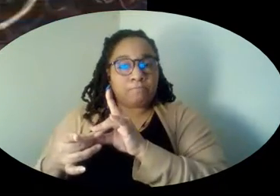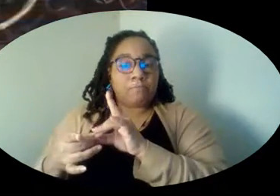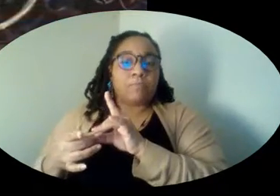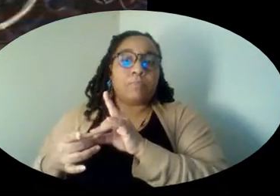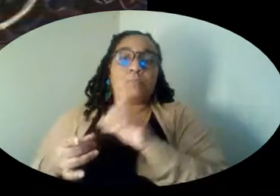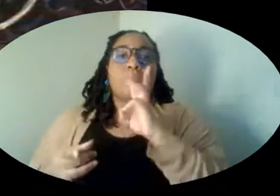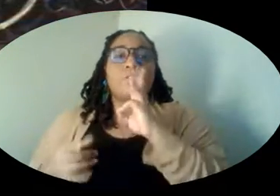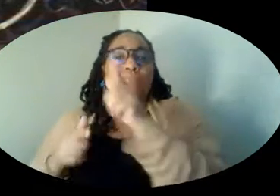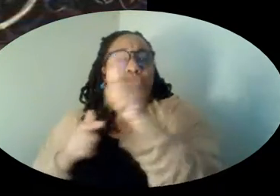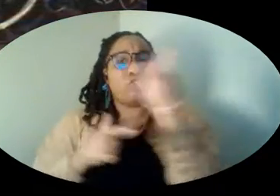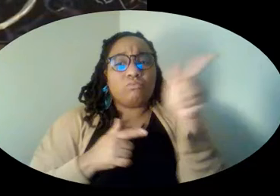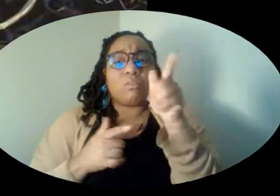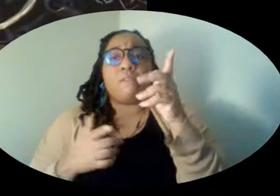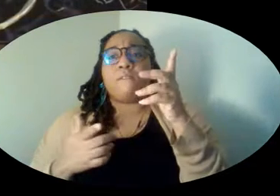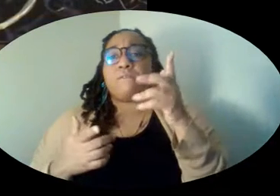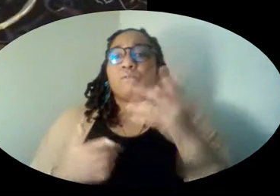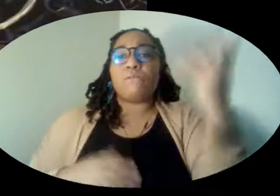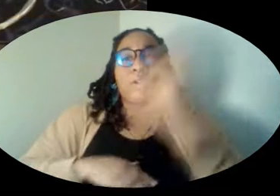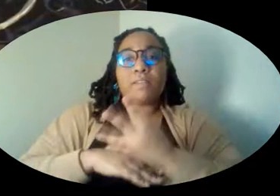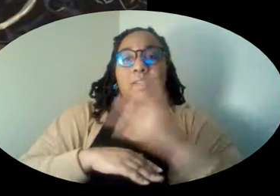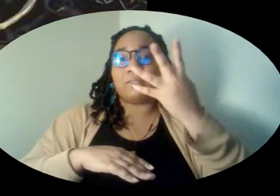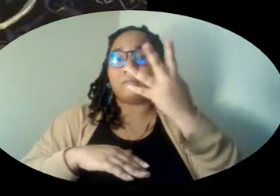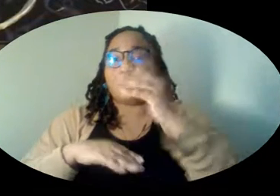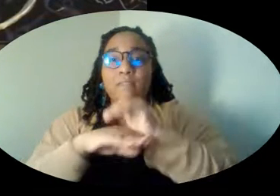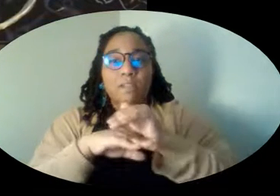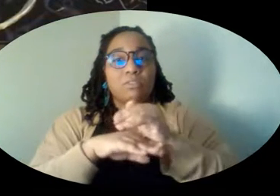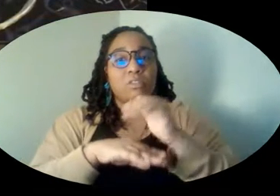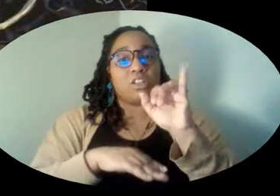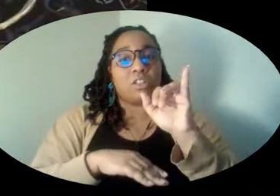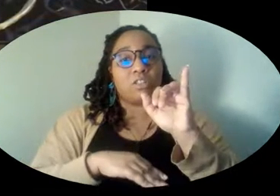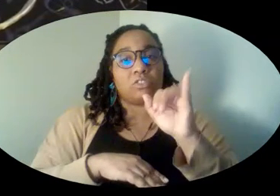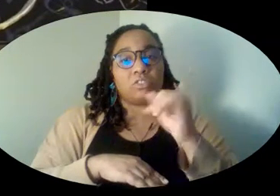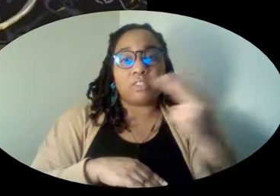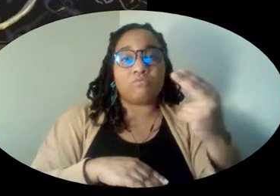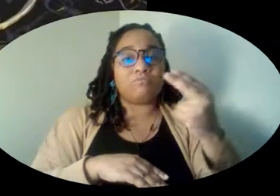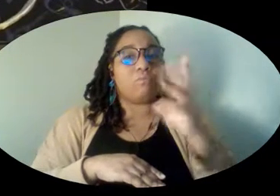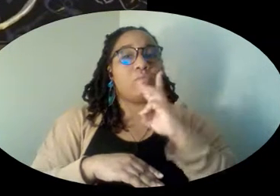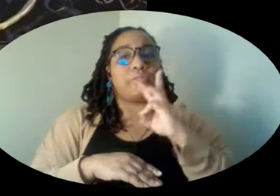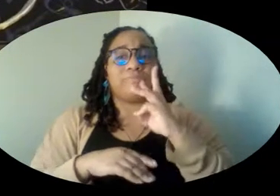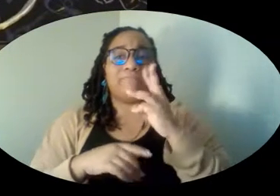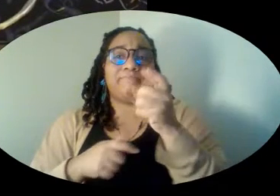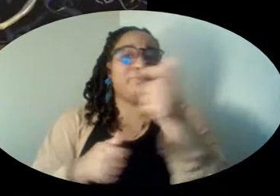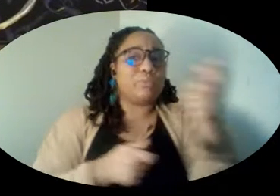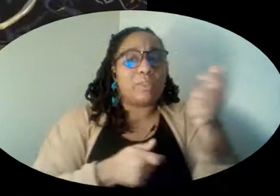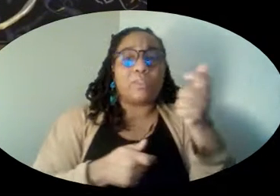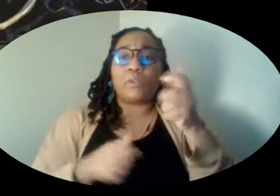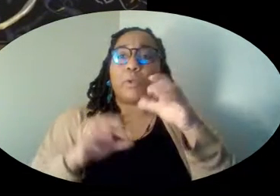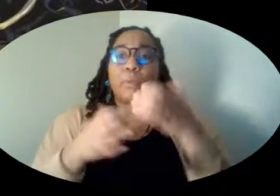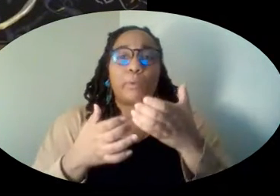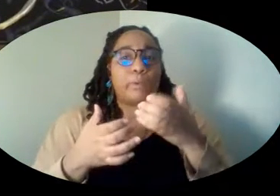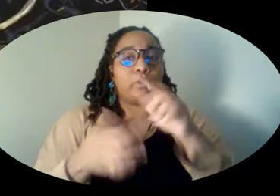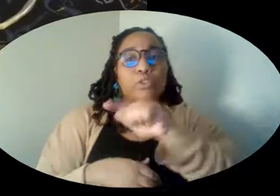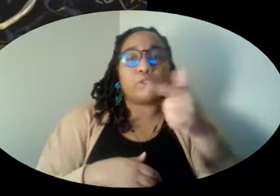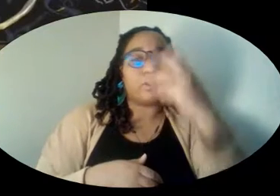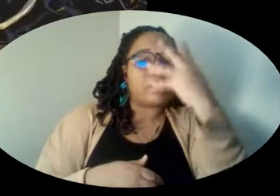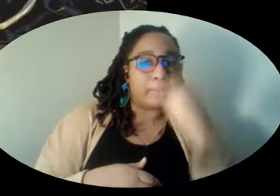For four days and nights, the Harvey pumped water. The crew took turns sleeping. People brought supplies. Fuel,